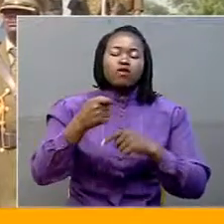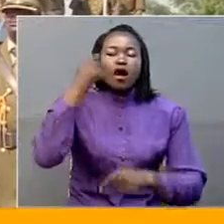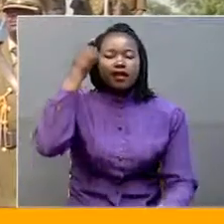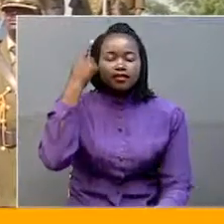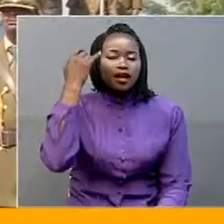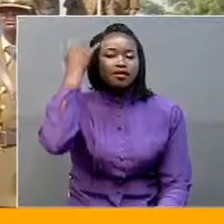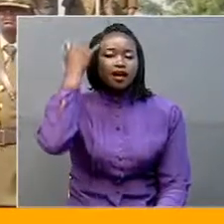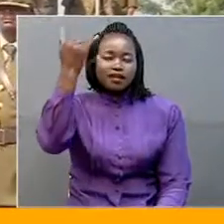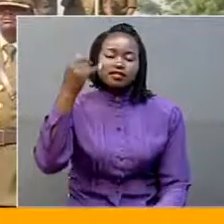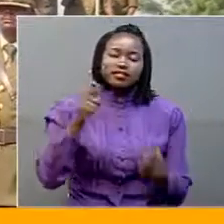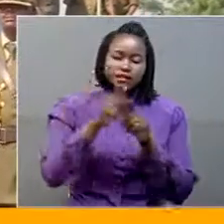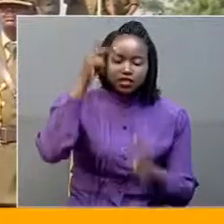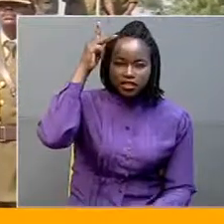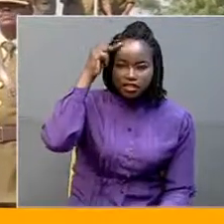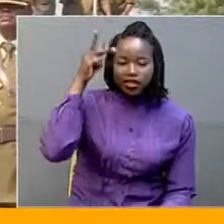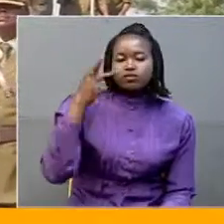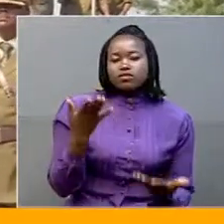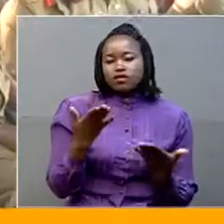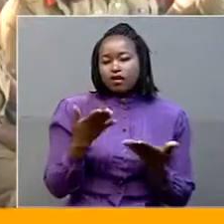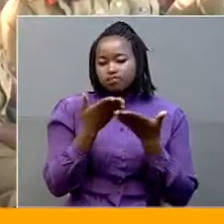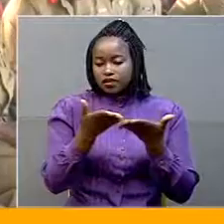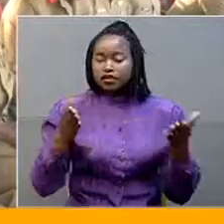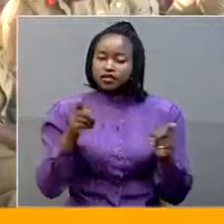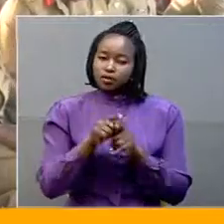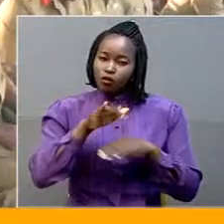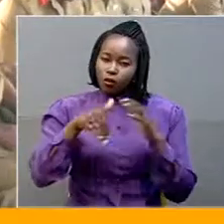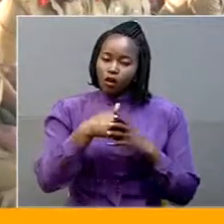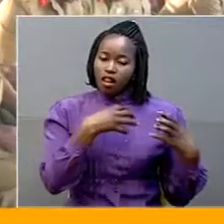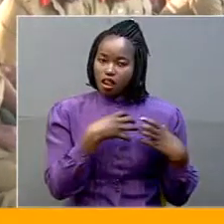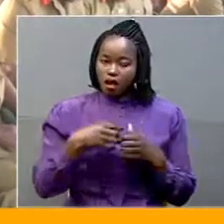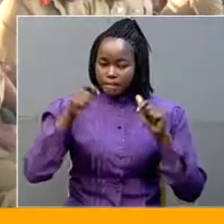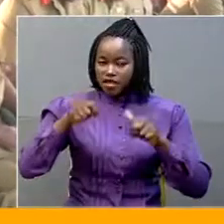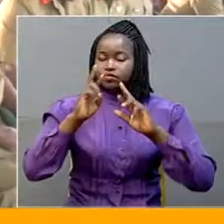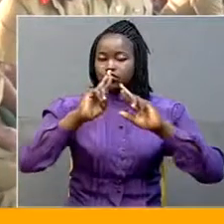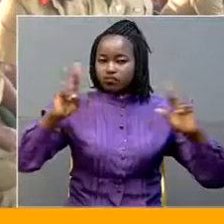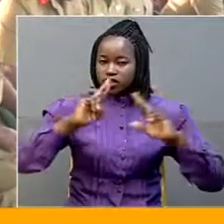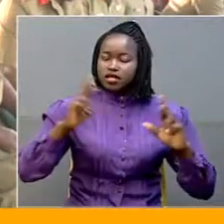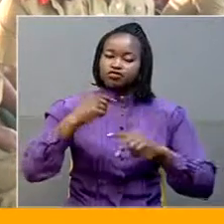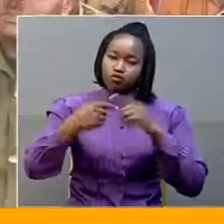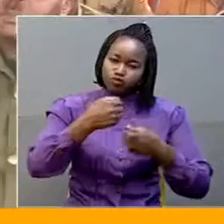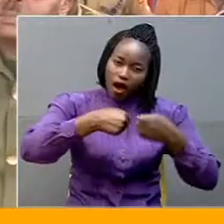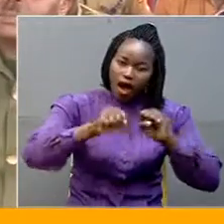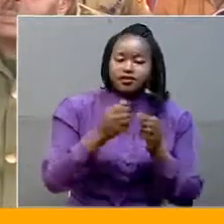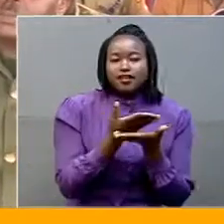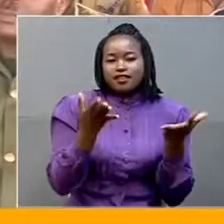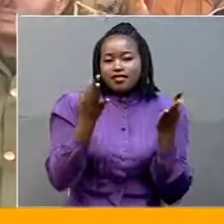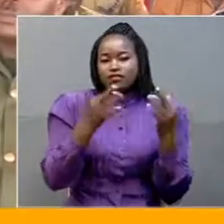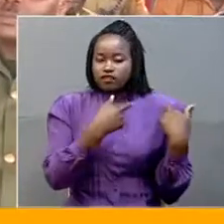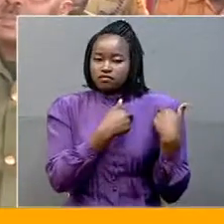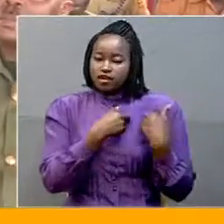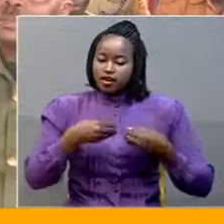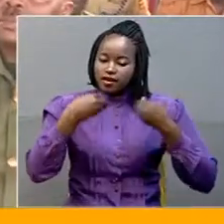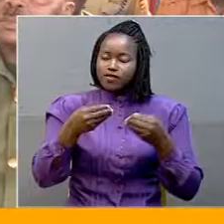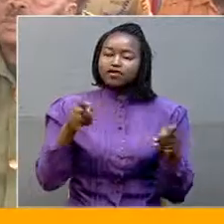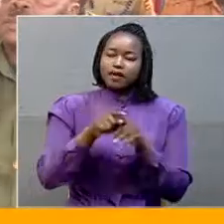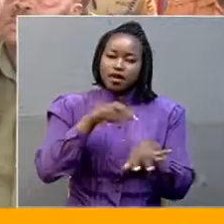skilled in warfare in all its branches, and that the soldiers ought to be ready to take risks that are part of the national defense